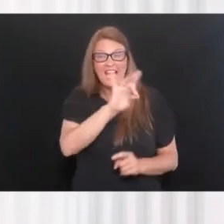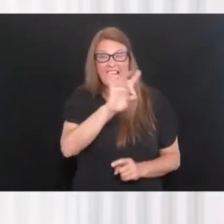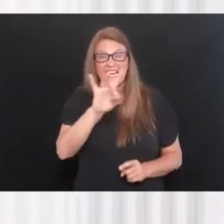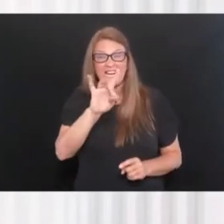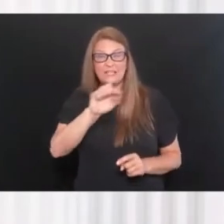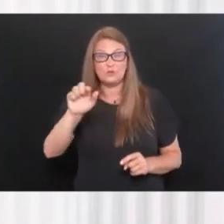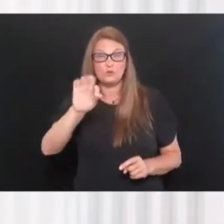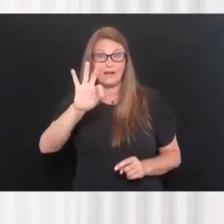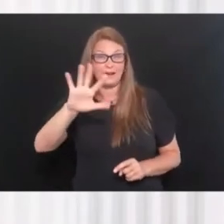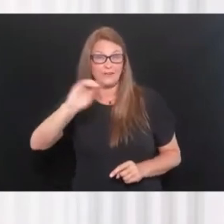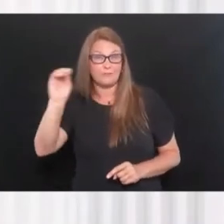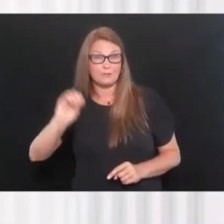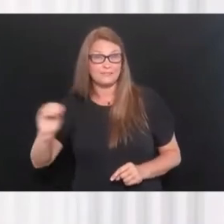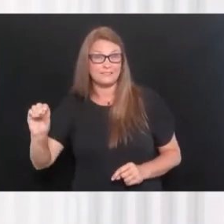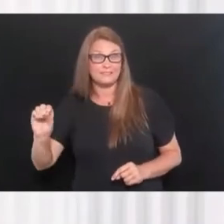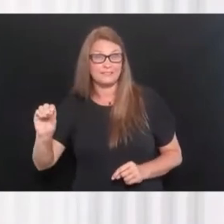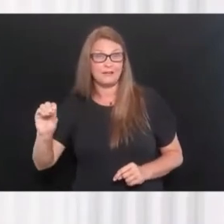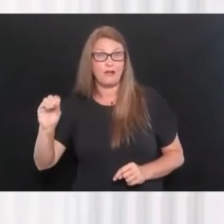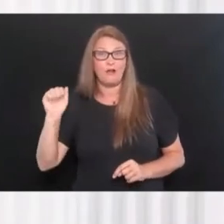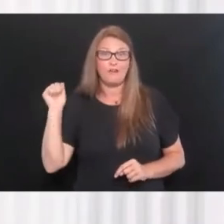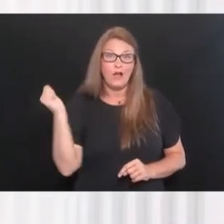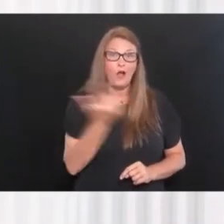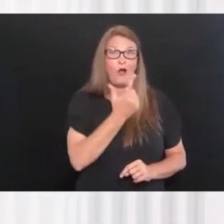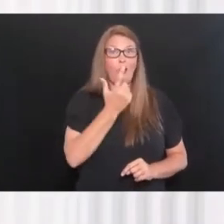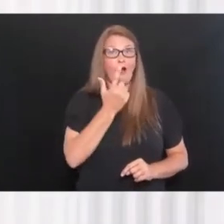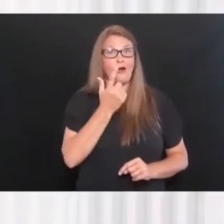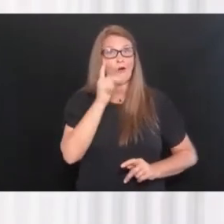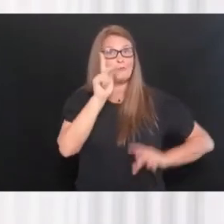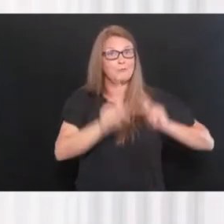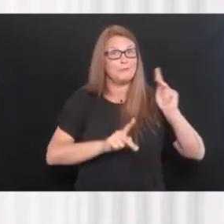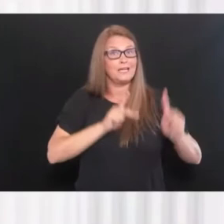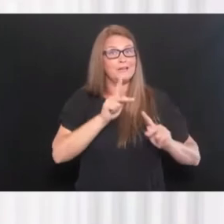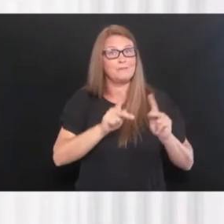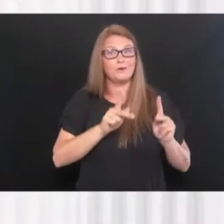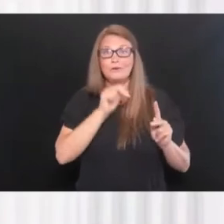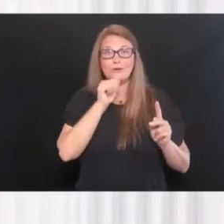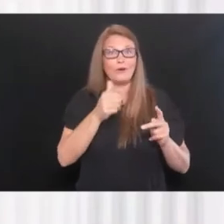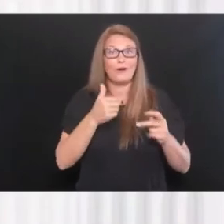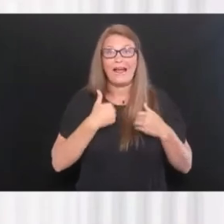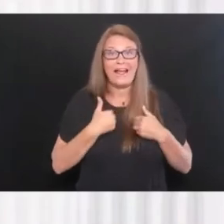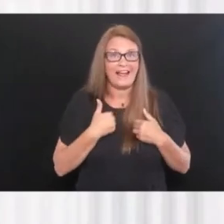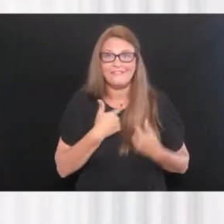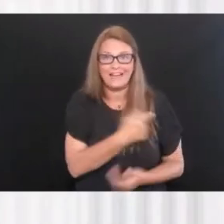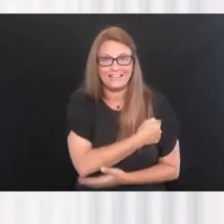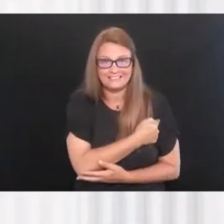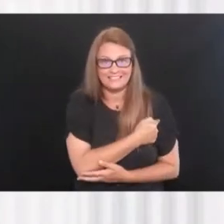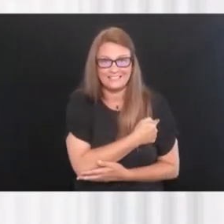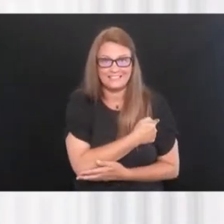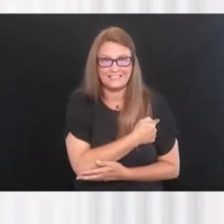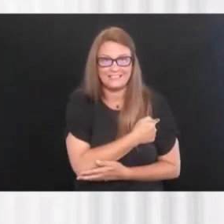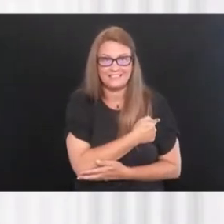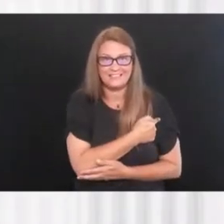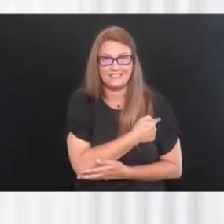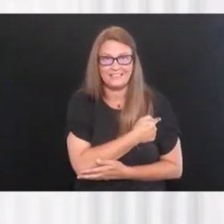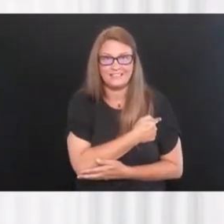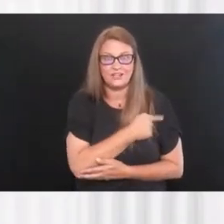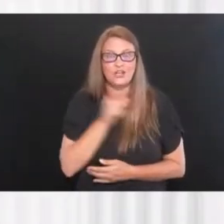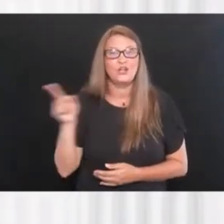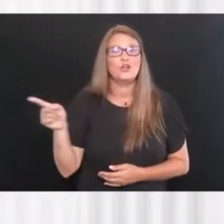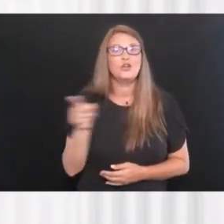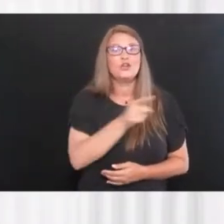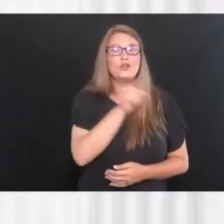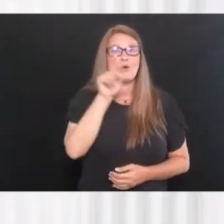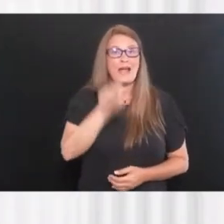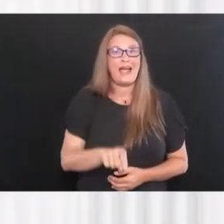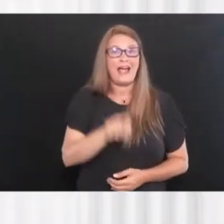% of all patients being admitted are unvaccinated. So you have to